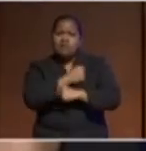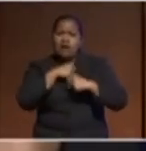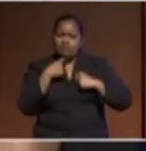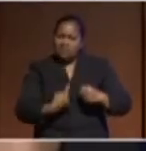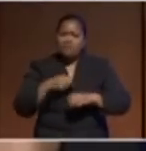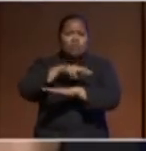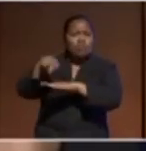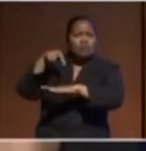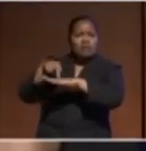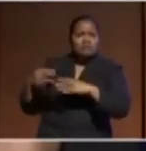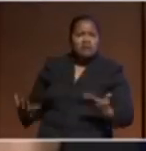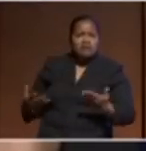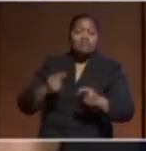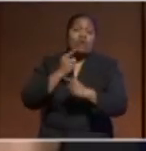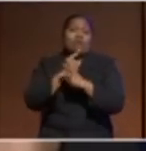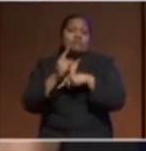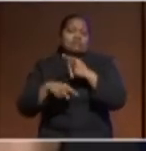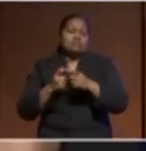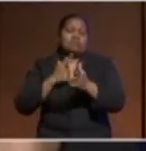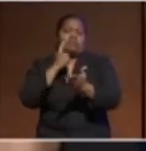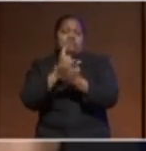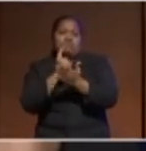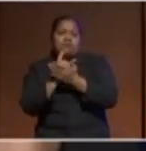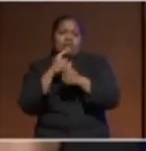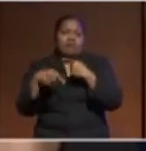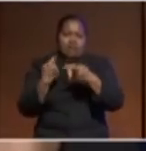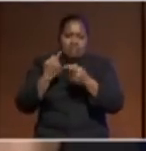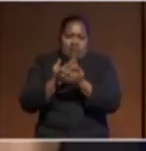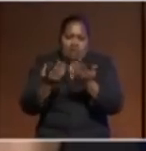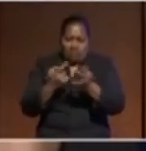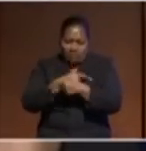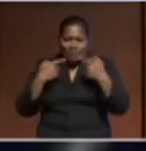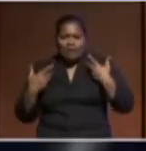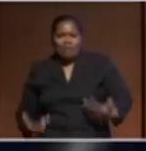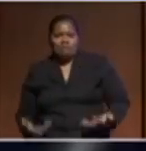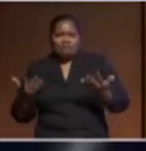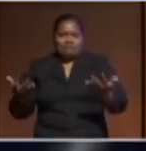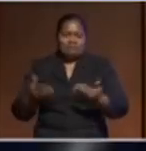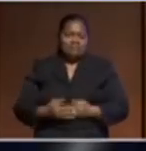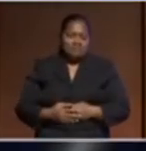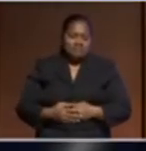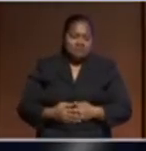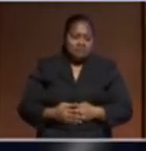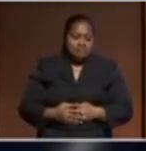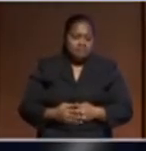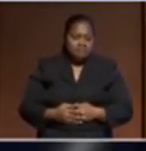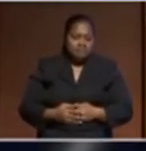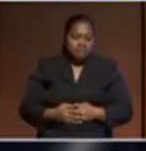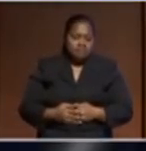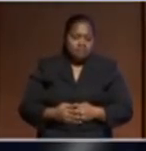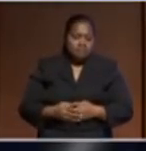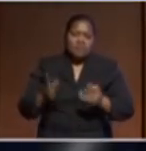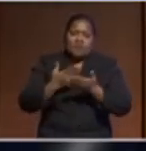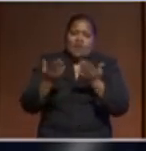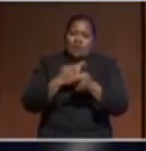We talk a lot about how contested our region is. And there's often that mantra of friends to everyone.